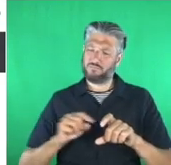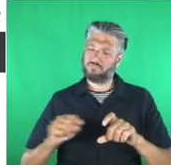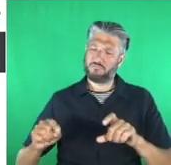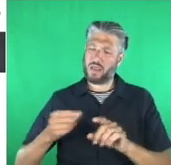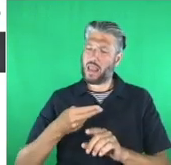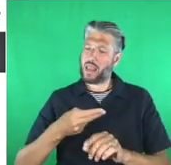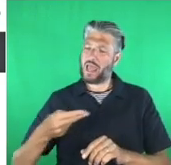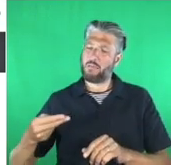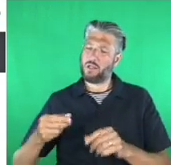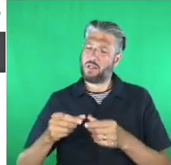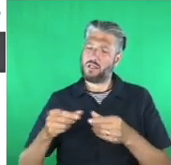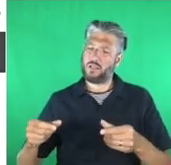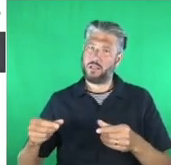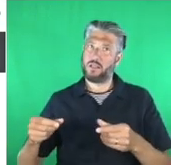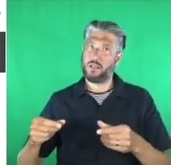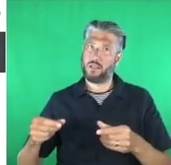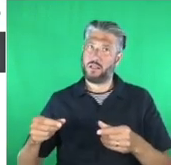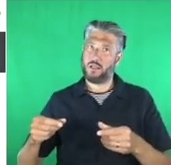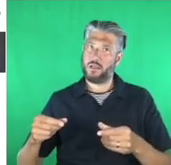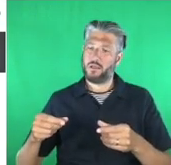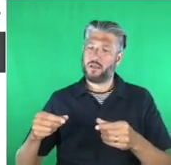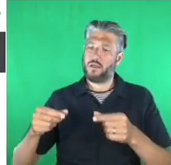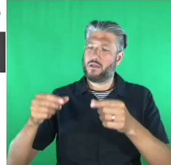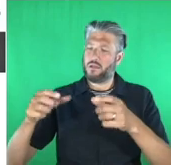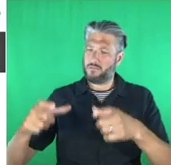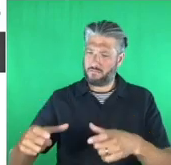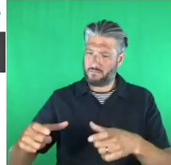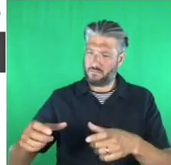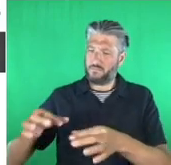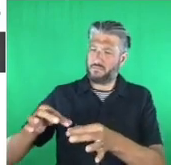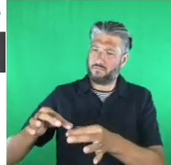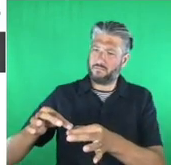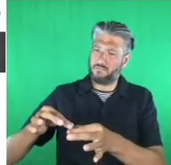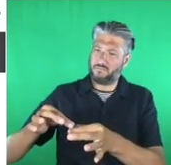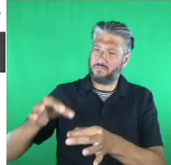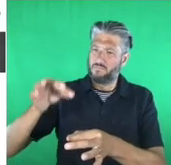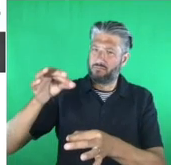And then from the base, there's some kind of shape.